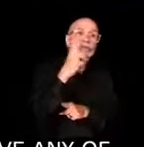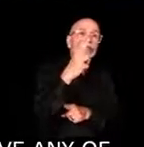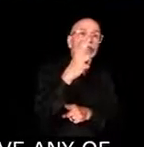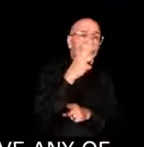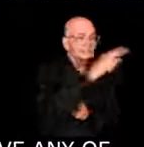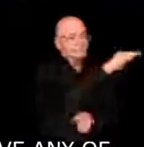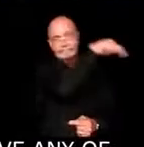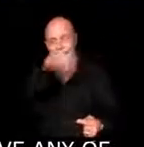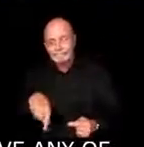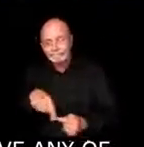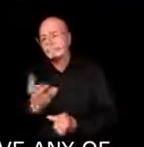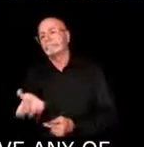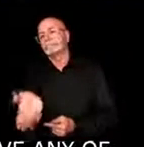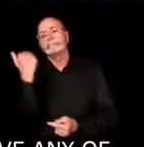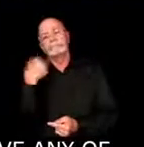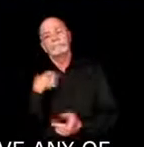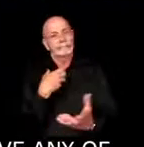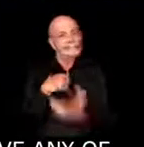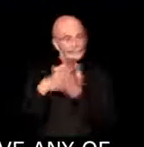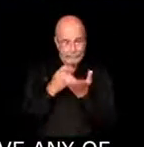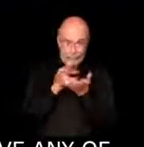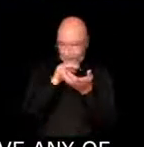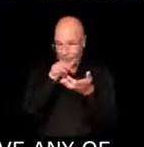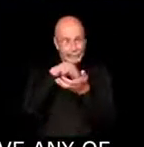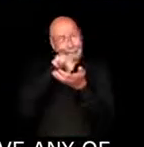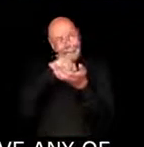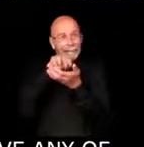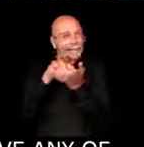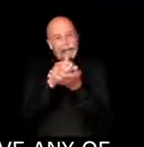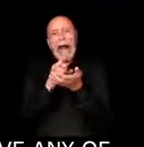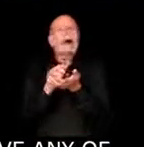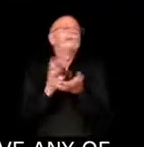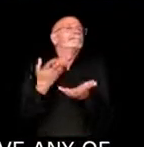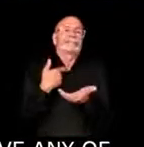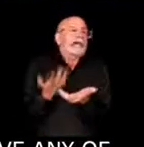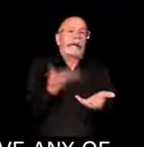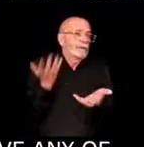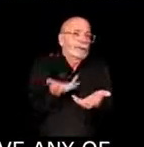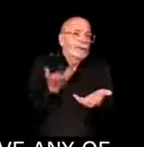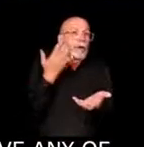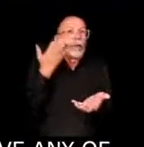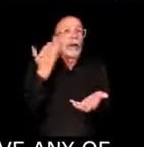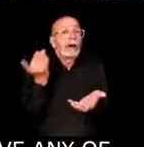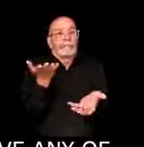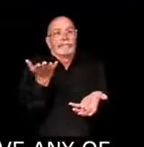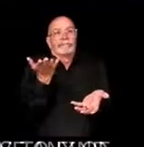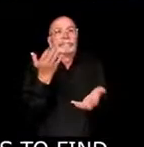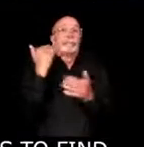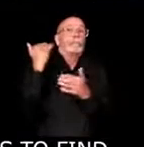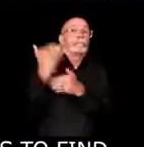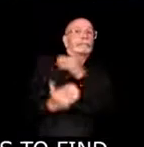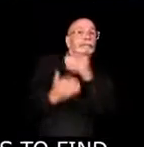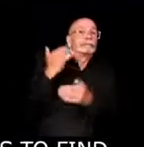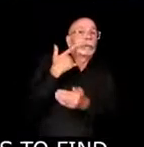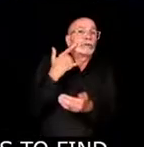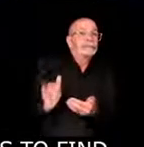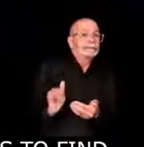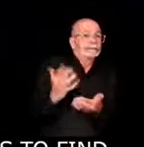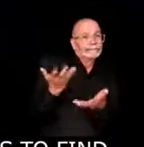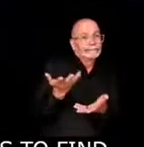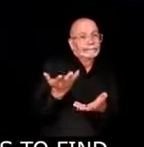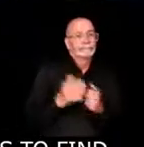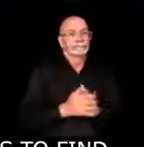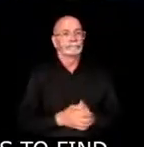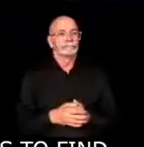required steps, um, to find out where the recording is, retrieve it. What his intentions were